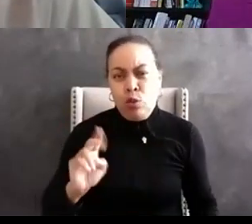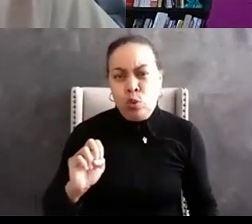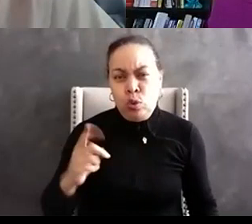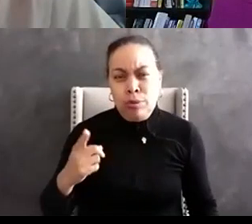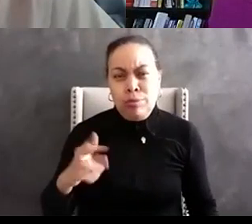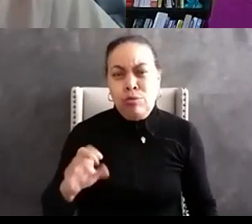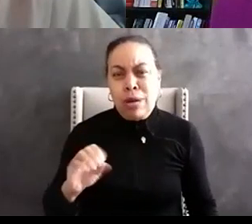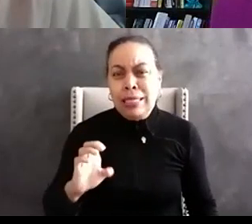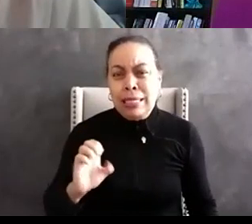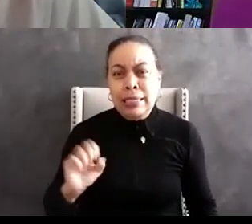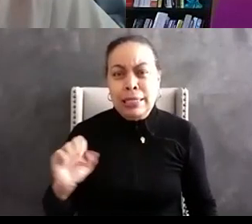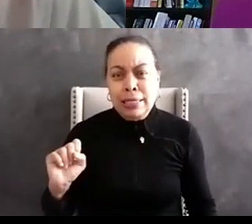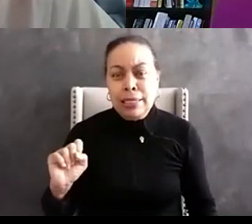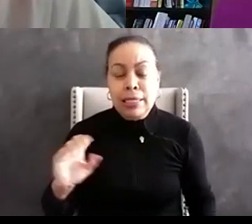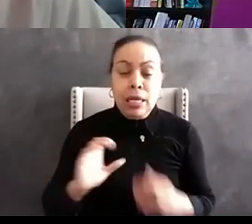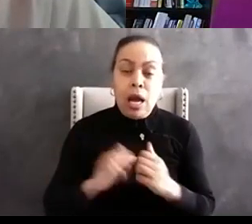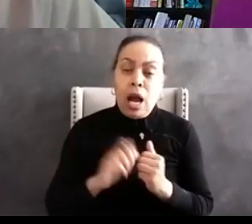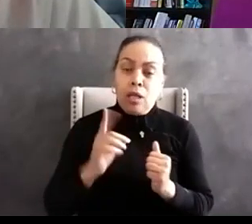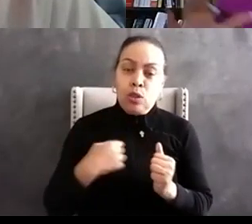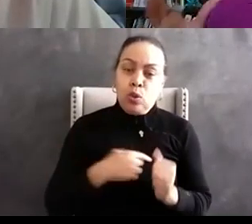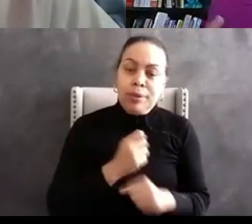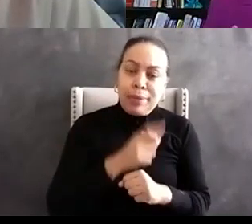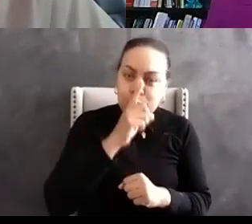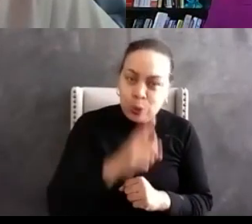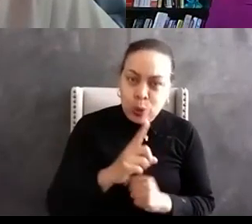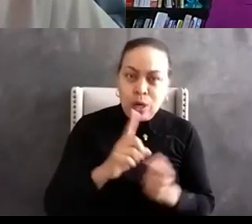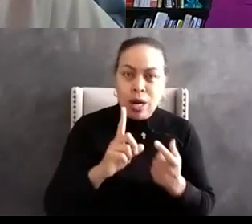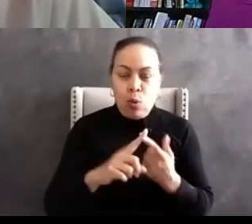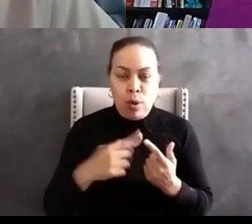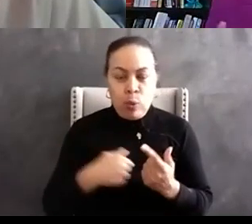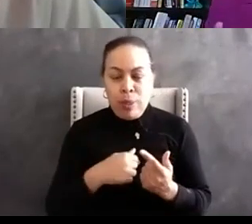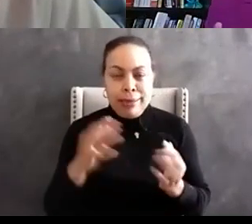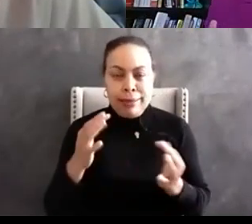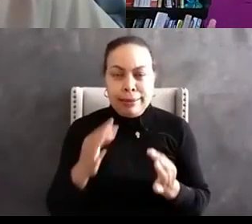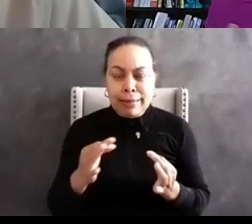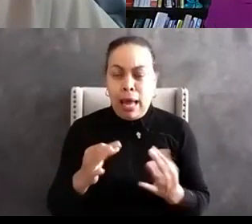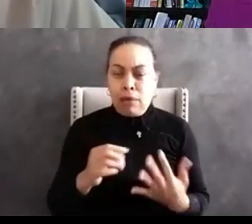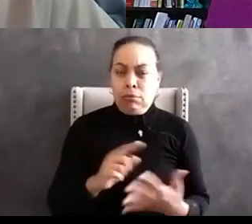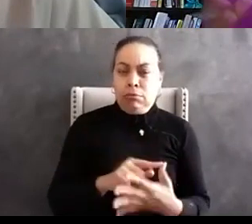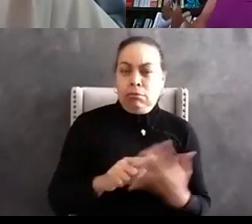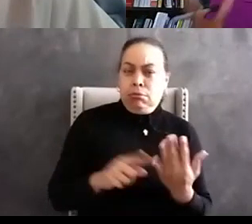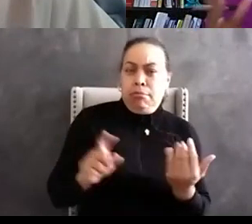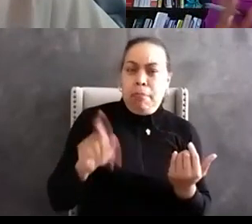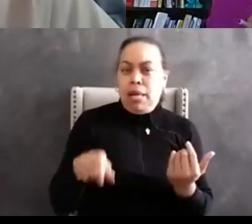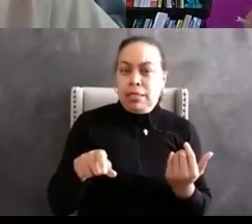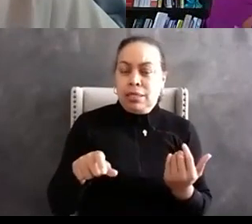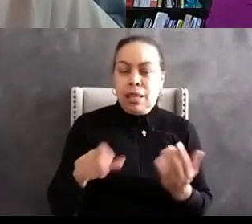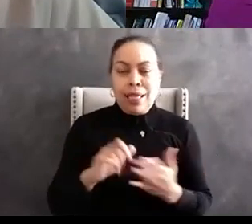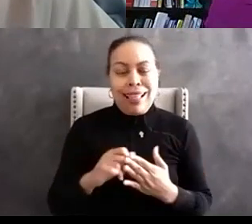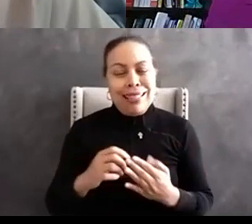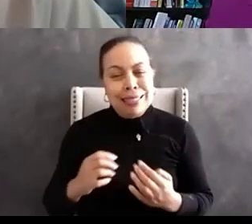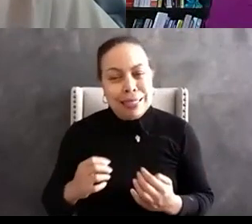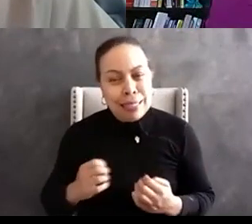that we understand that when we do absolutes and and dr boogerly you just said it's like it's it's emotion versus fact